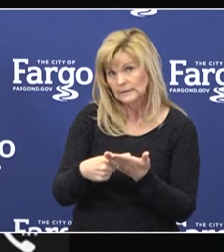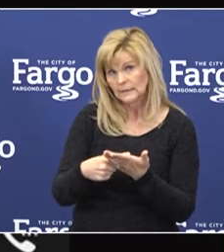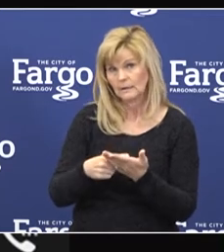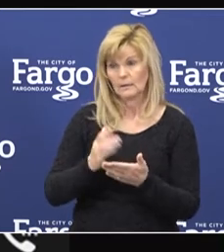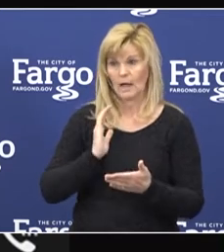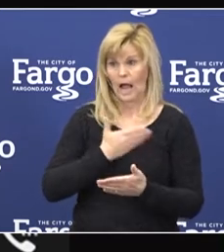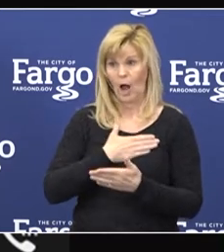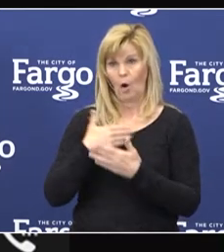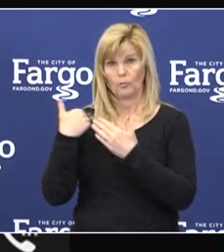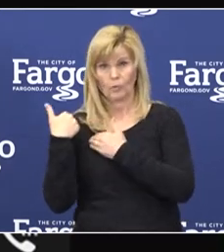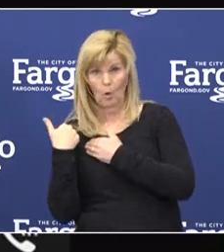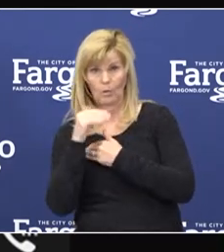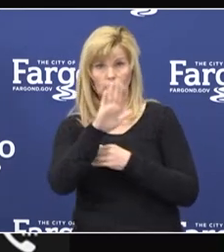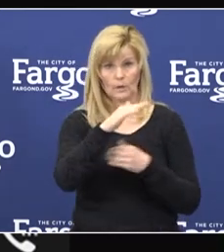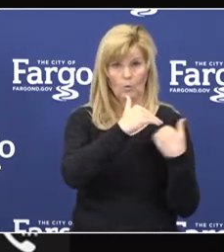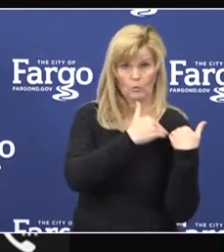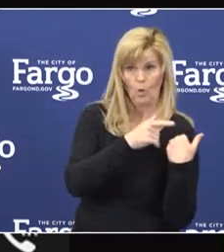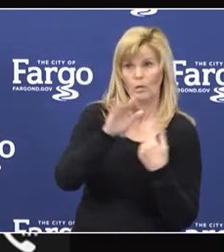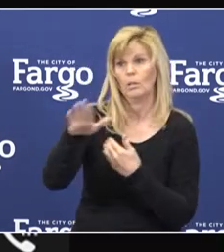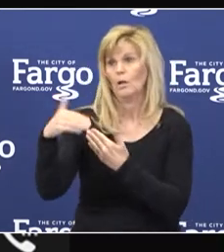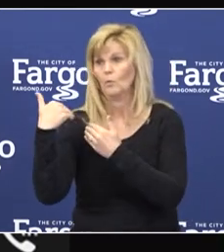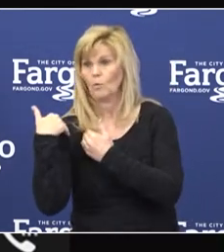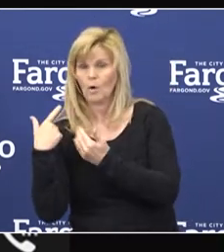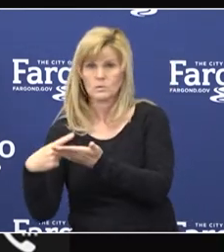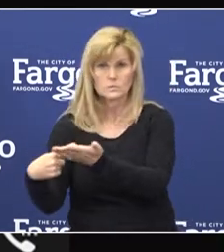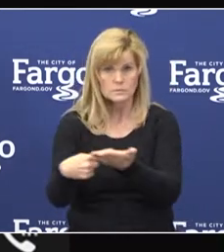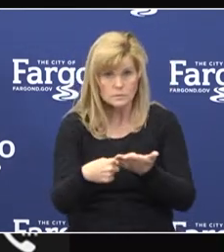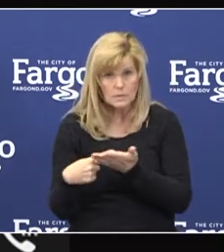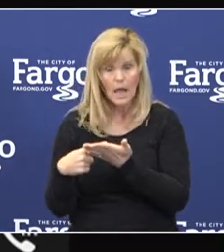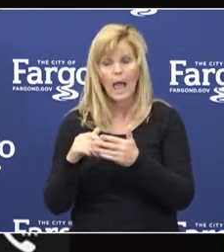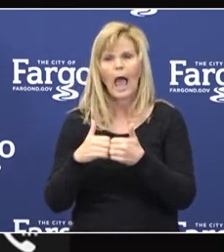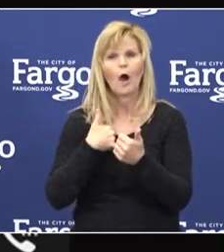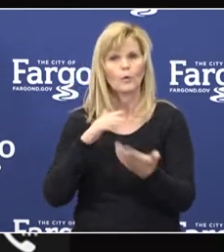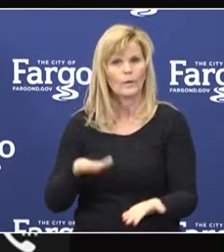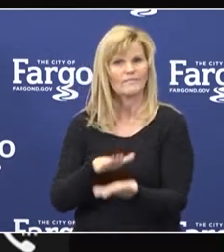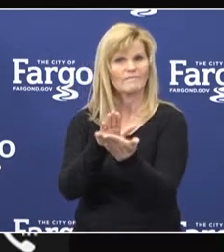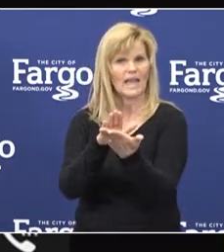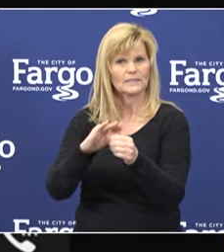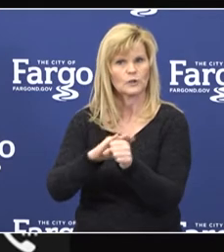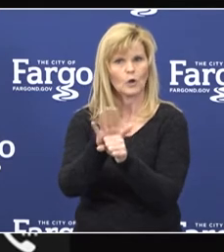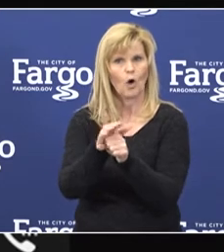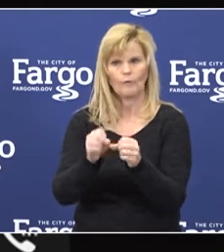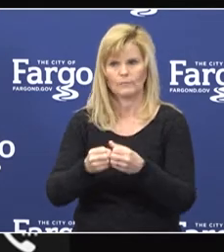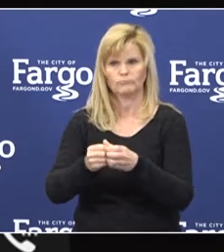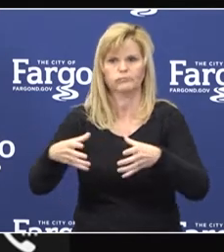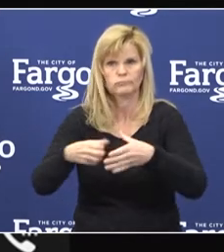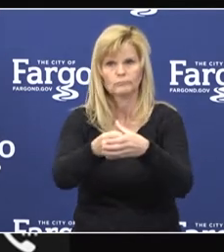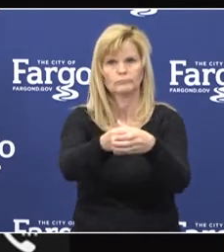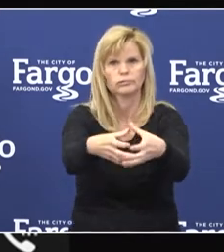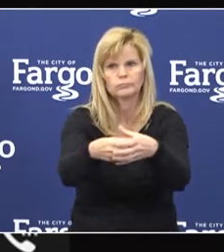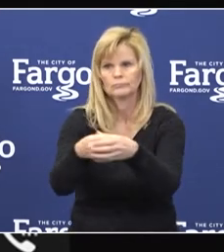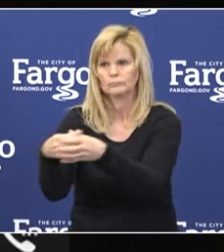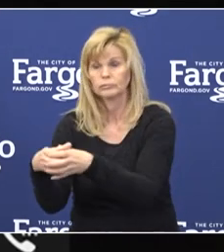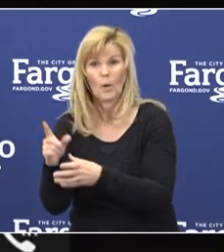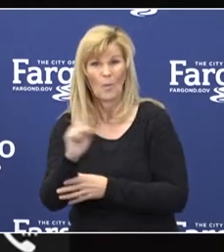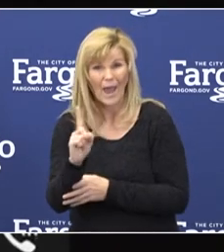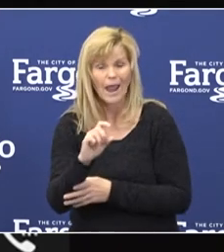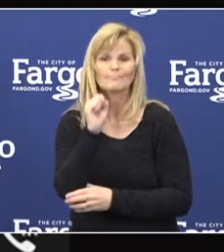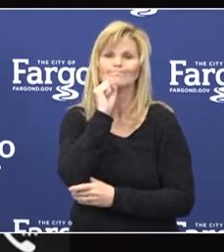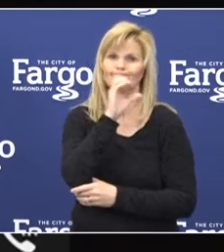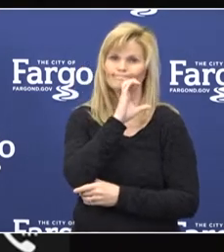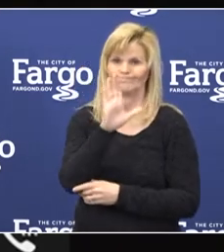roles and how we're facing the COVID outbreaks in our long-term care facilities.